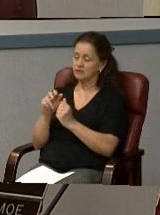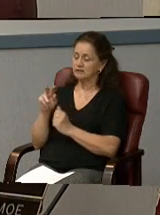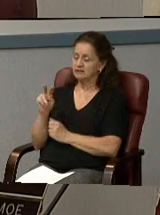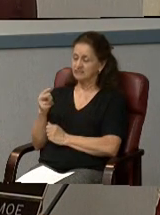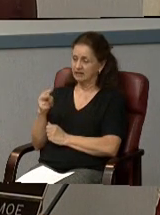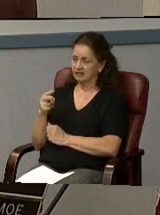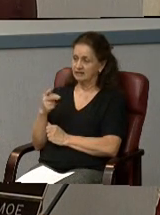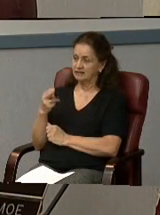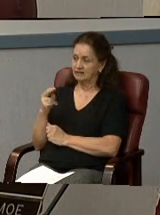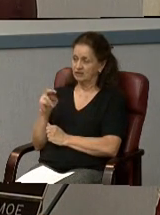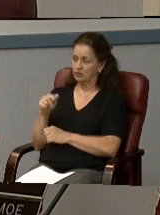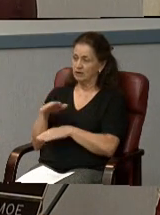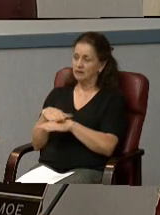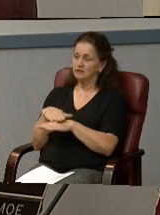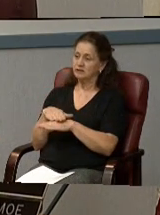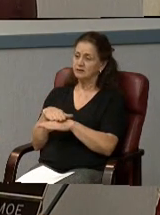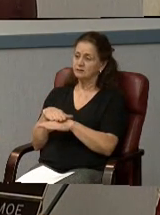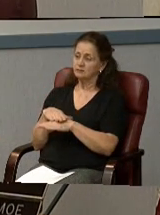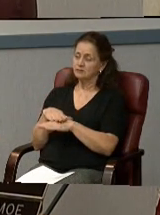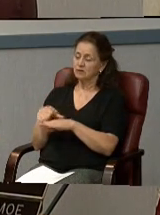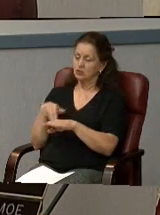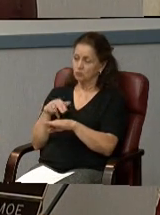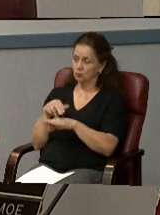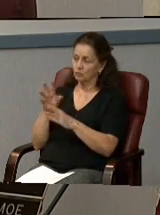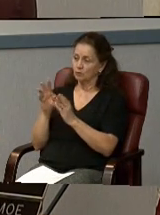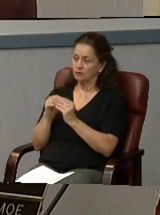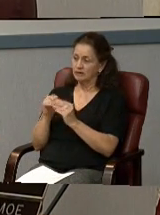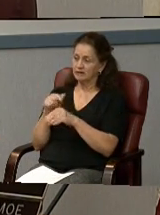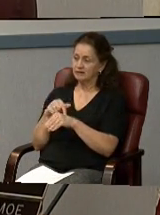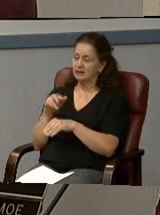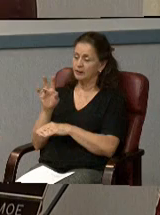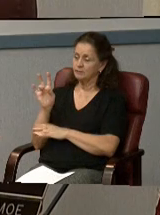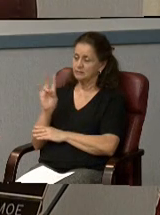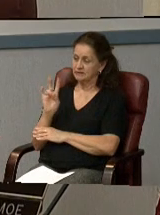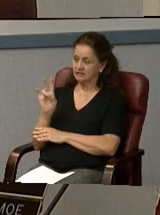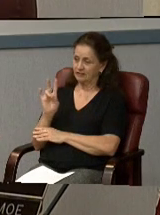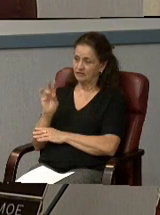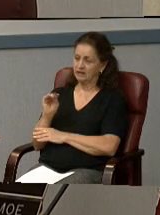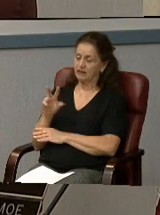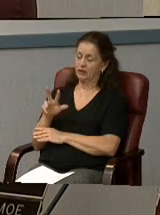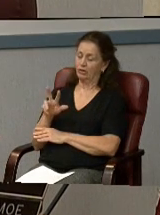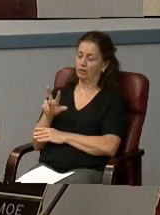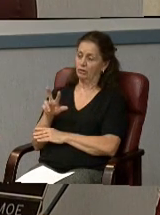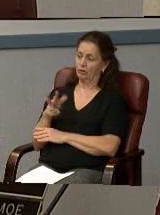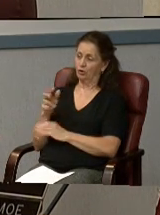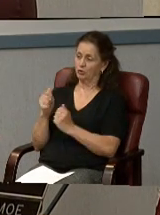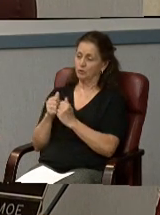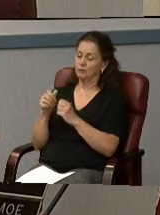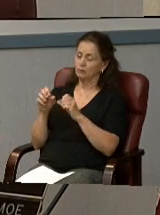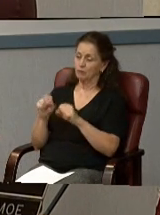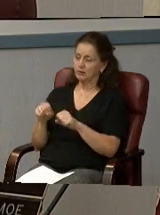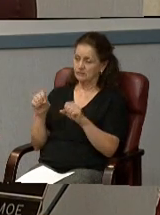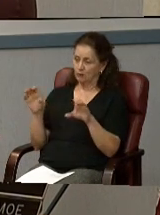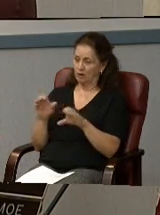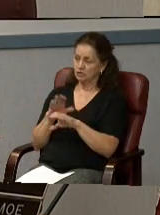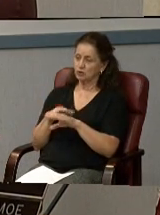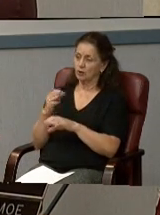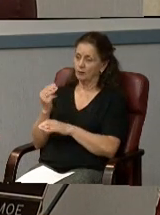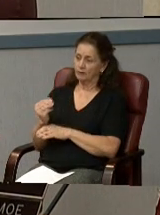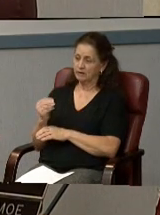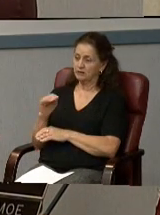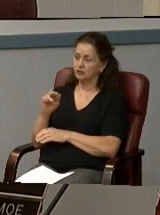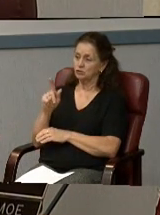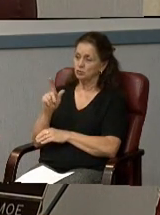at the regular meeting at 7 p.m. and a third public hearing with possible action on Monday, July